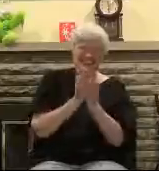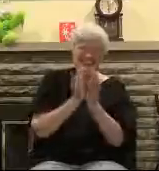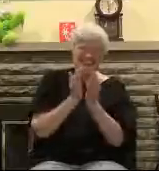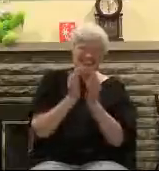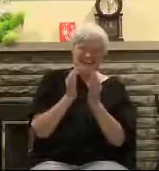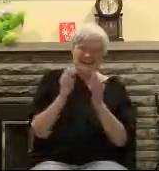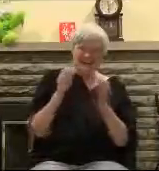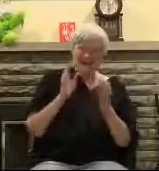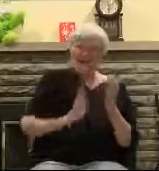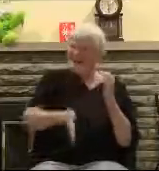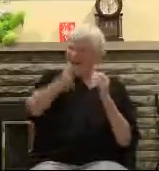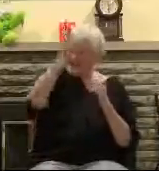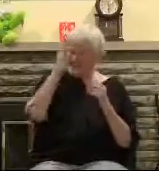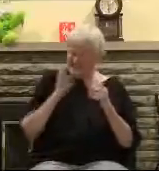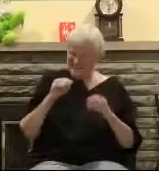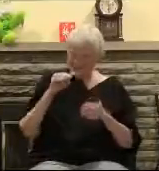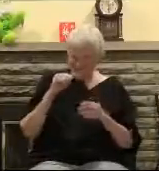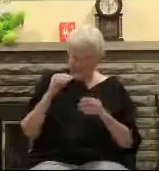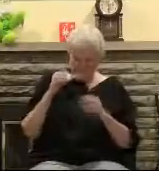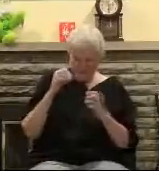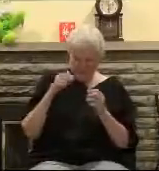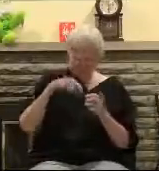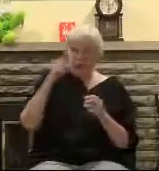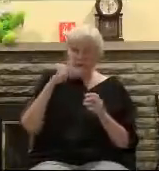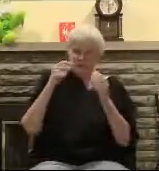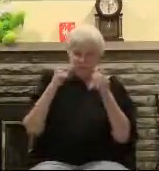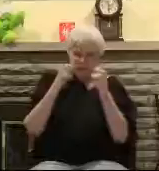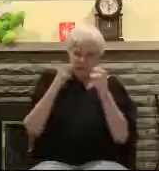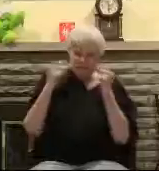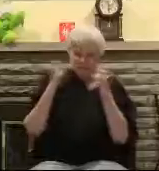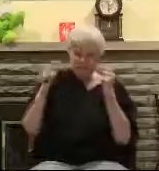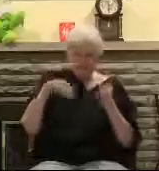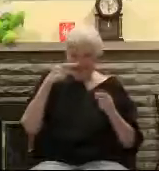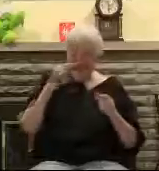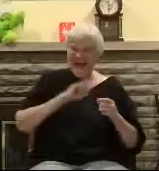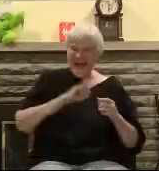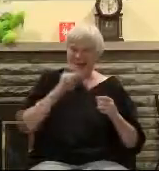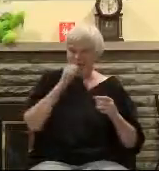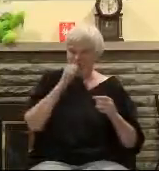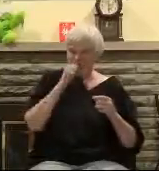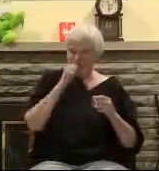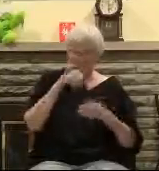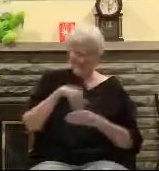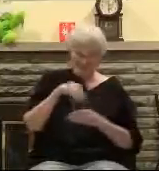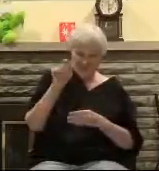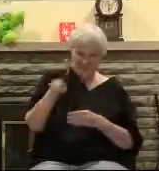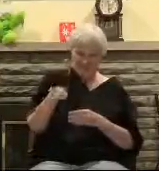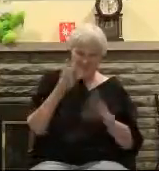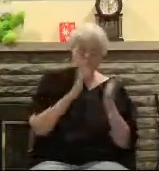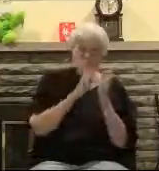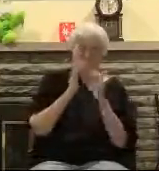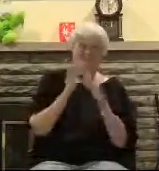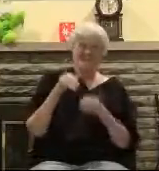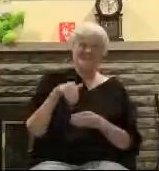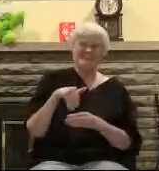And he said Thus shalt thou say unto the children of Israel I am hath sent me unto you Jesus